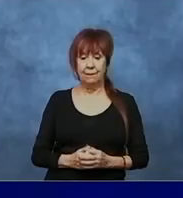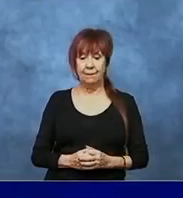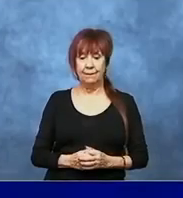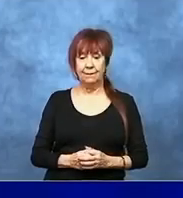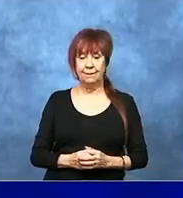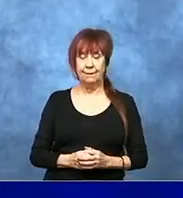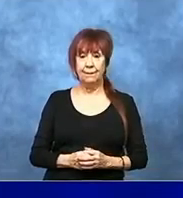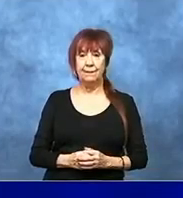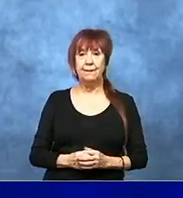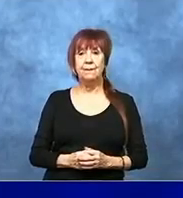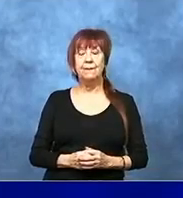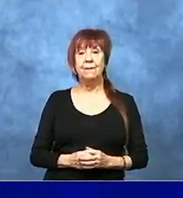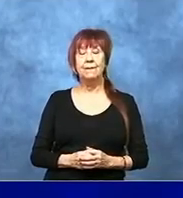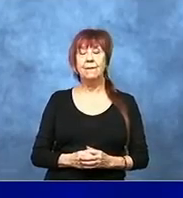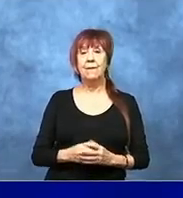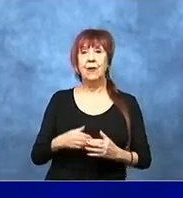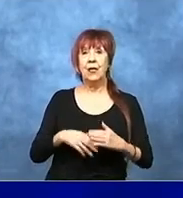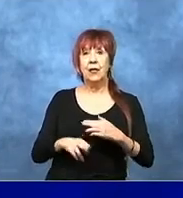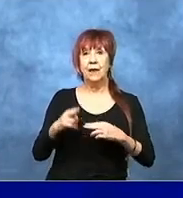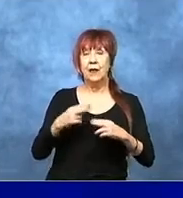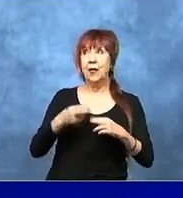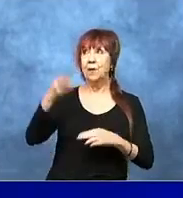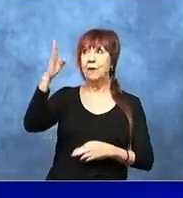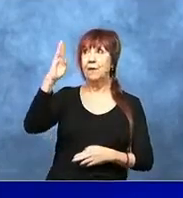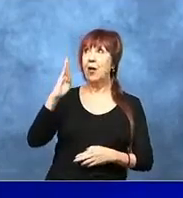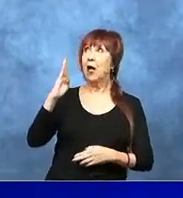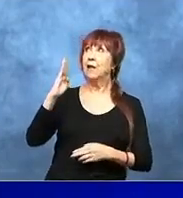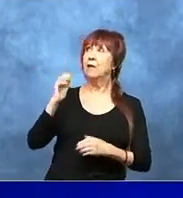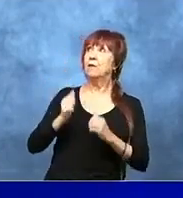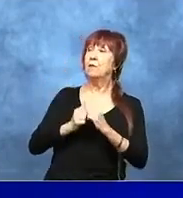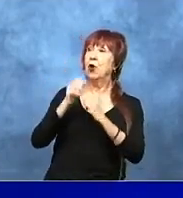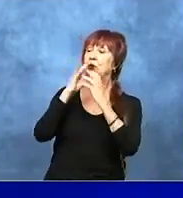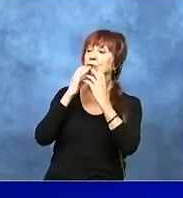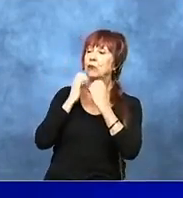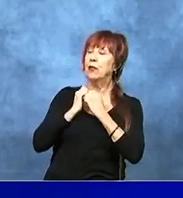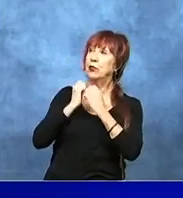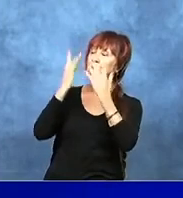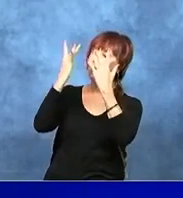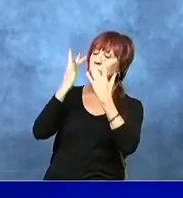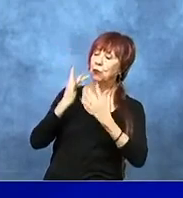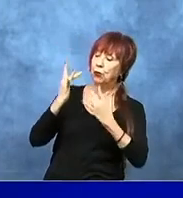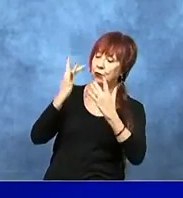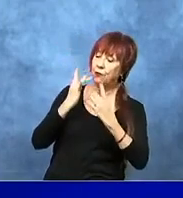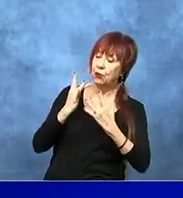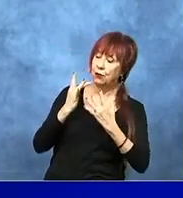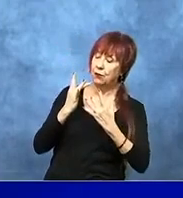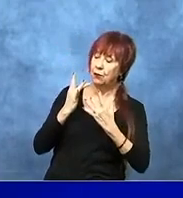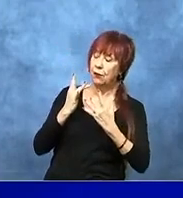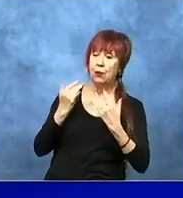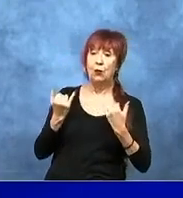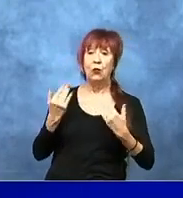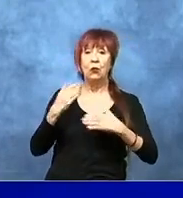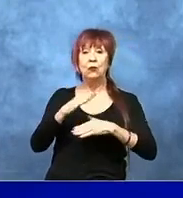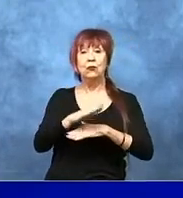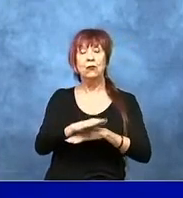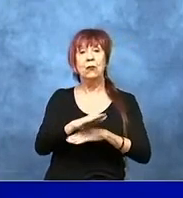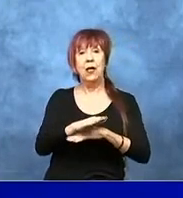In the name of God, most gracious, most merciful, tonight